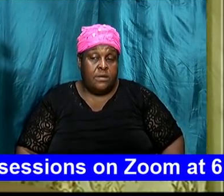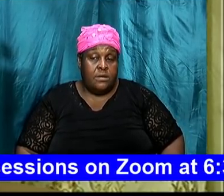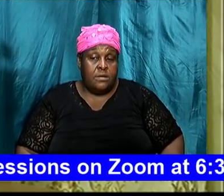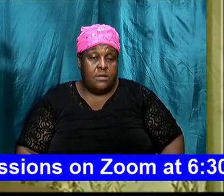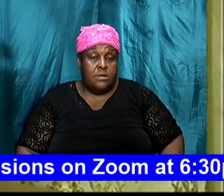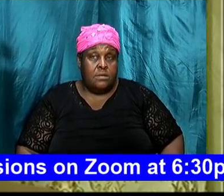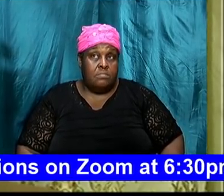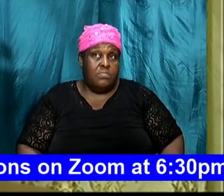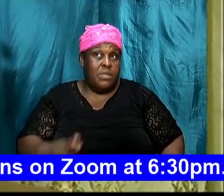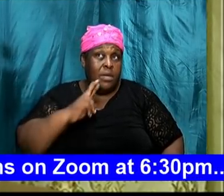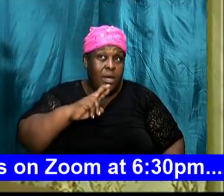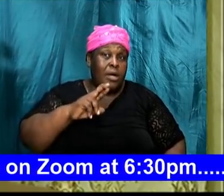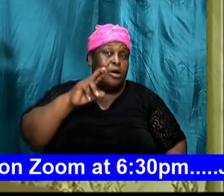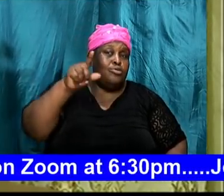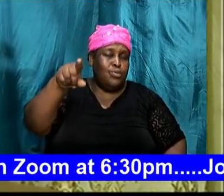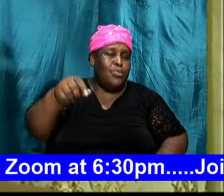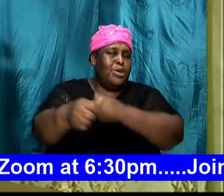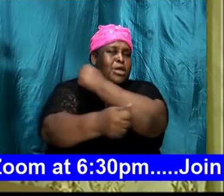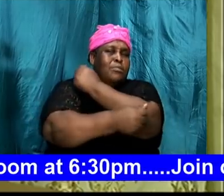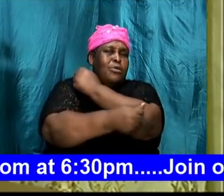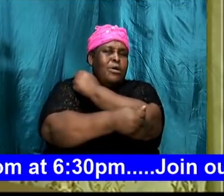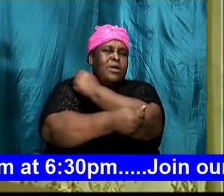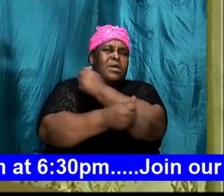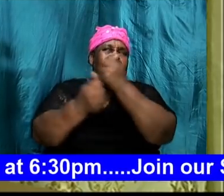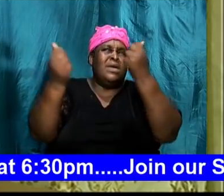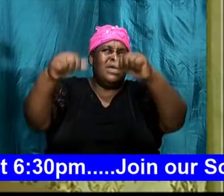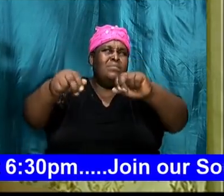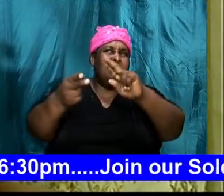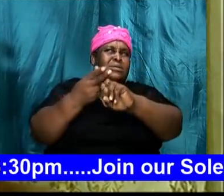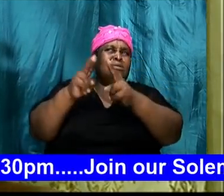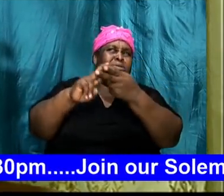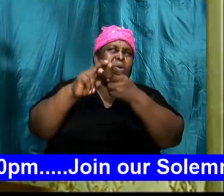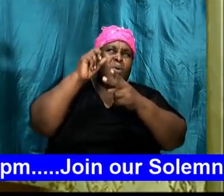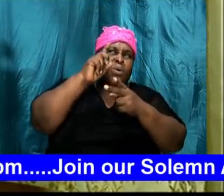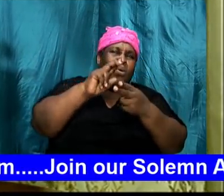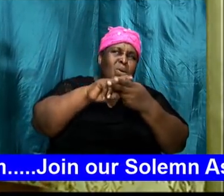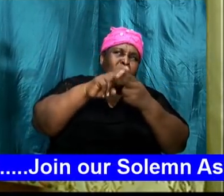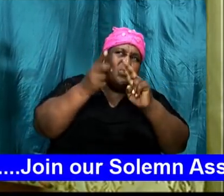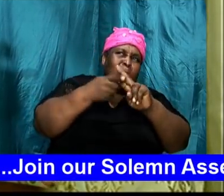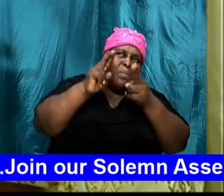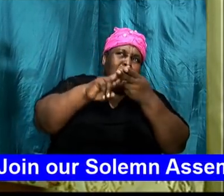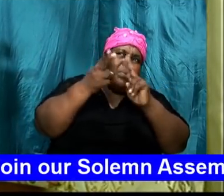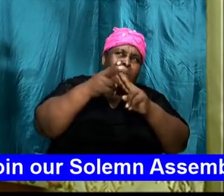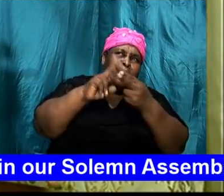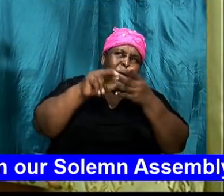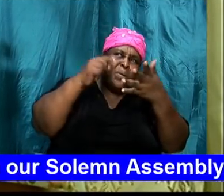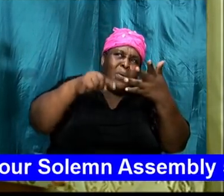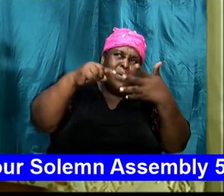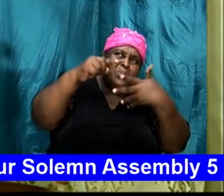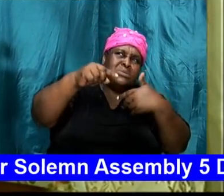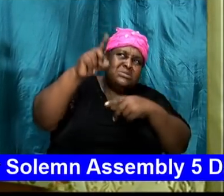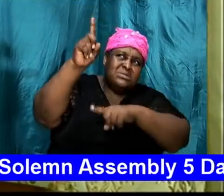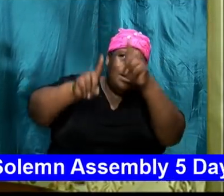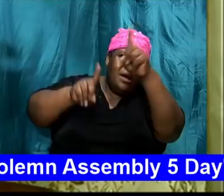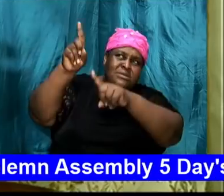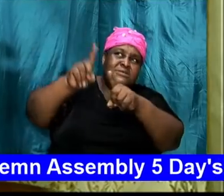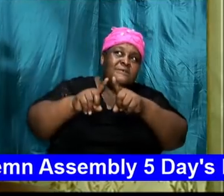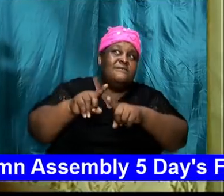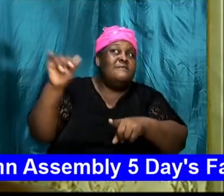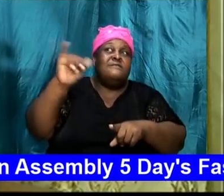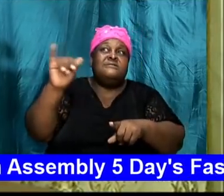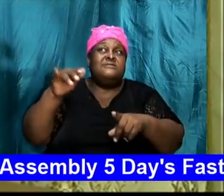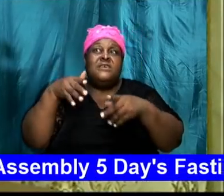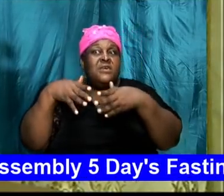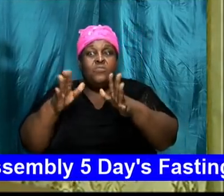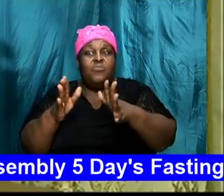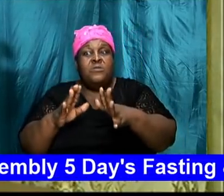are you able to number it and him says so is it that I am going to give you seeds that you